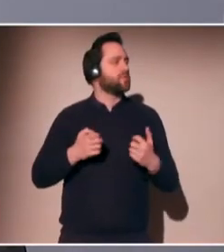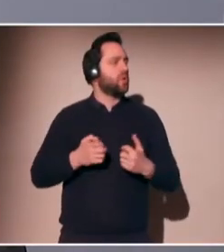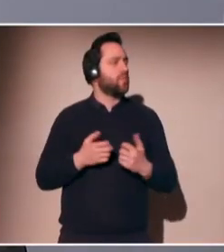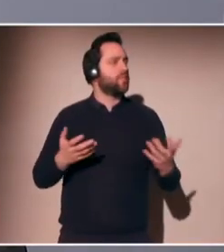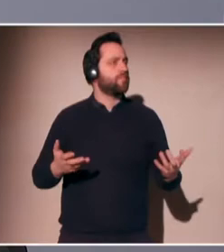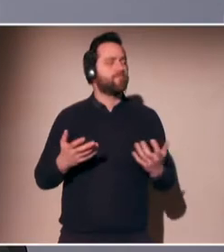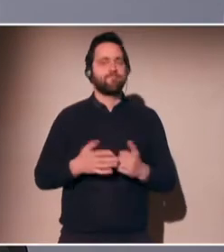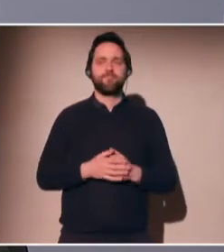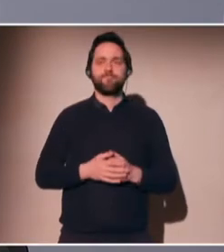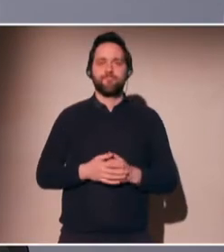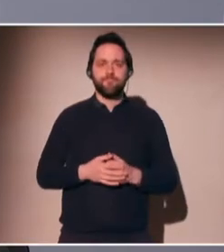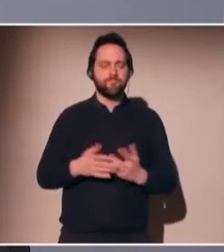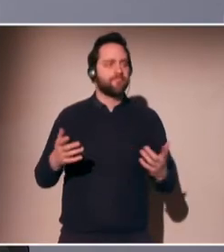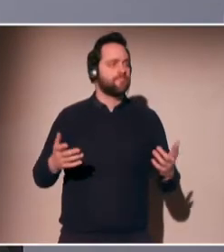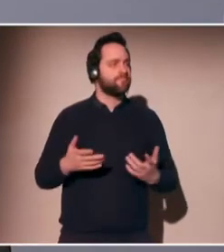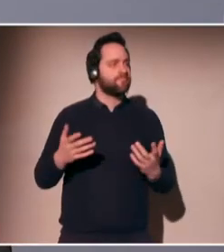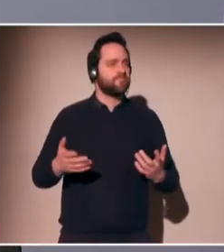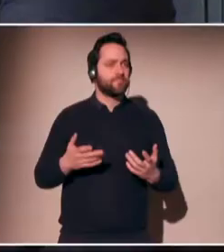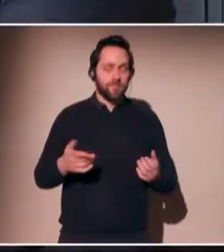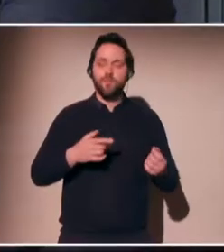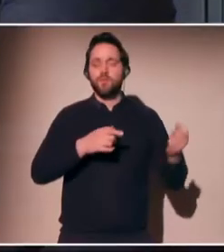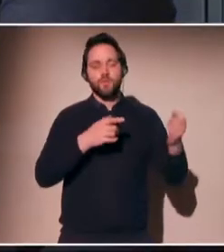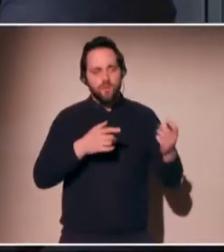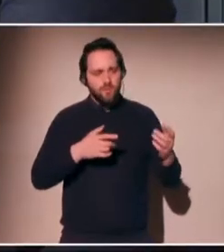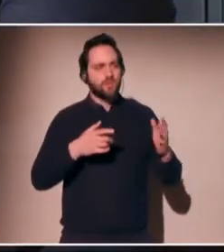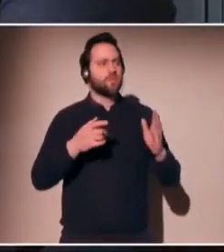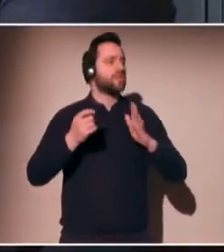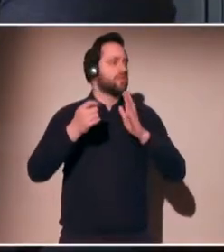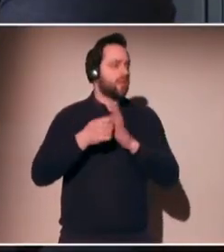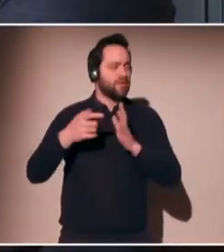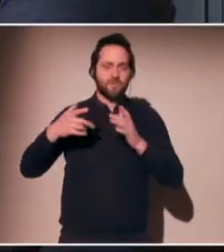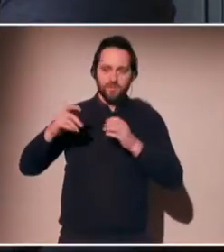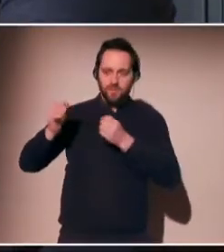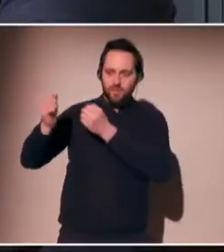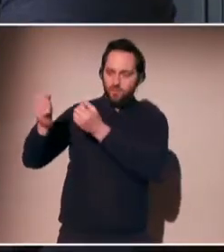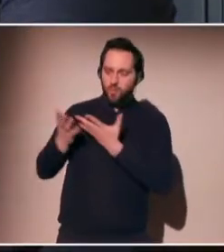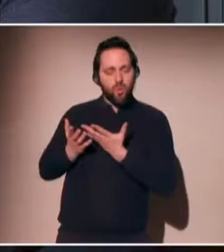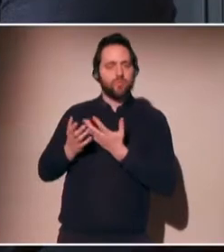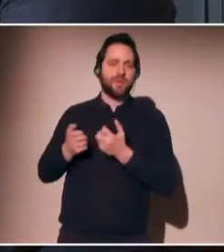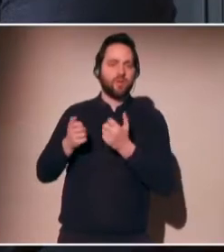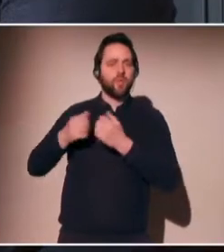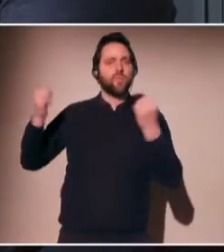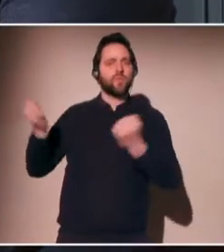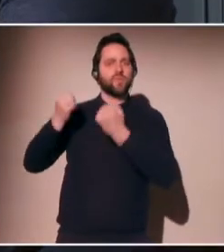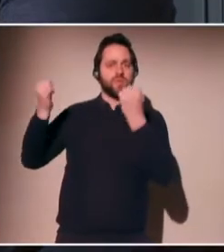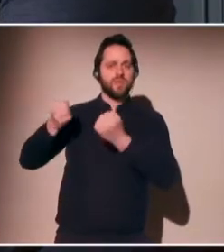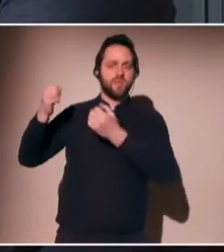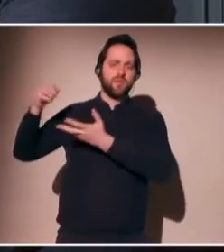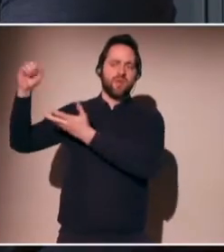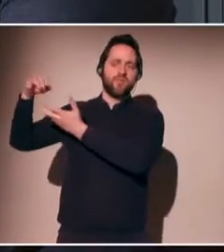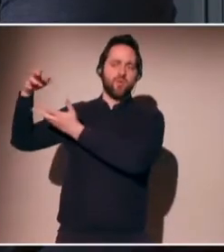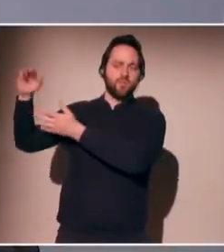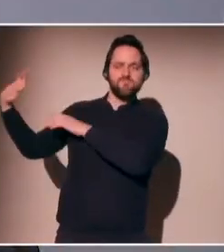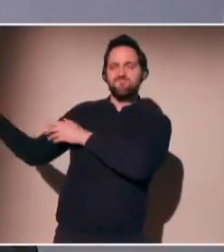determined by algorithms. And so an inability to know that you've actually been harmed is a real